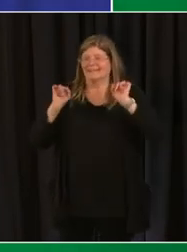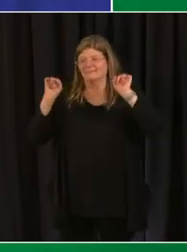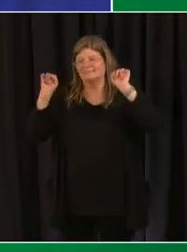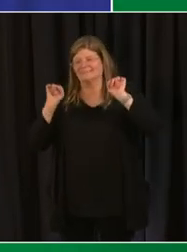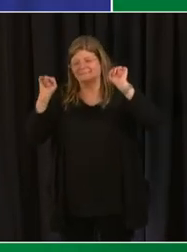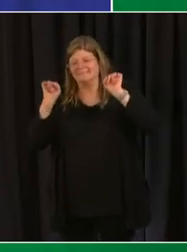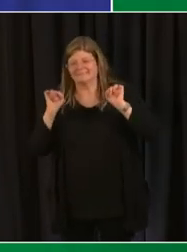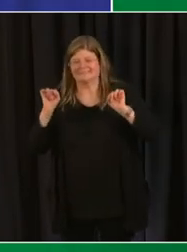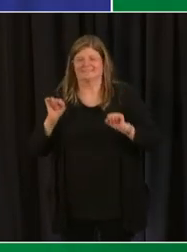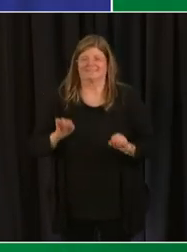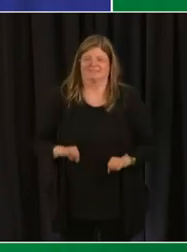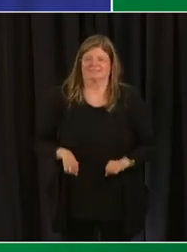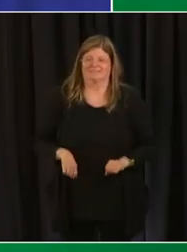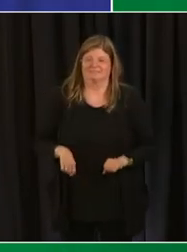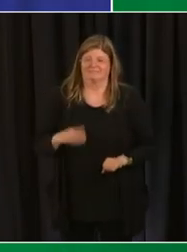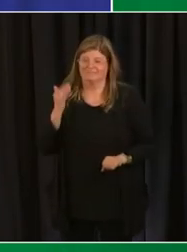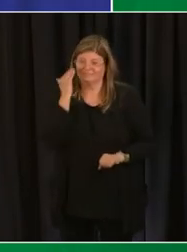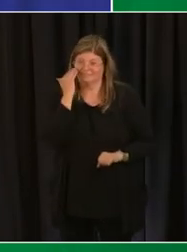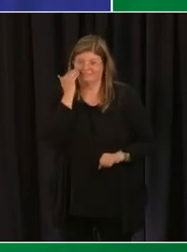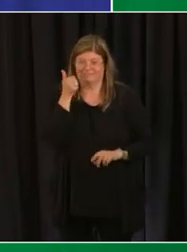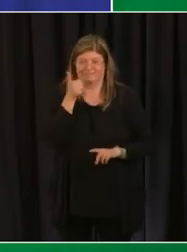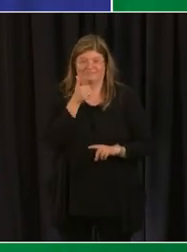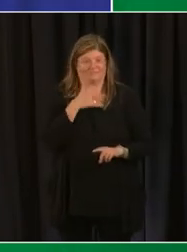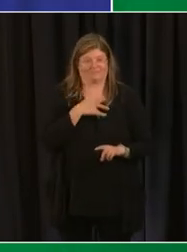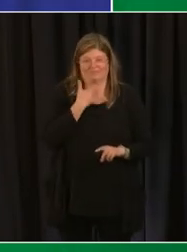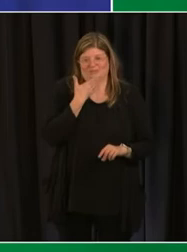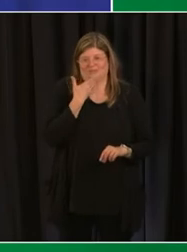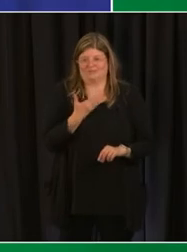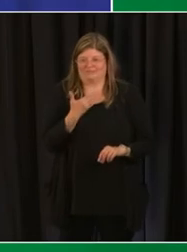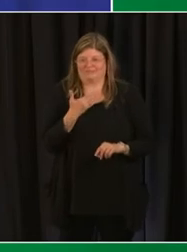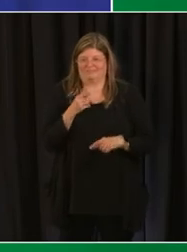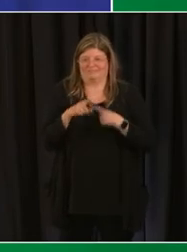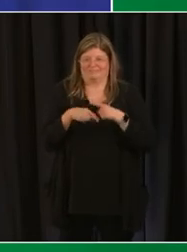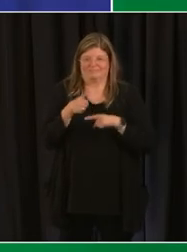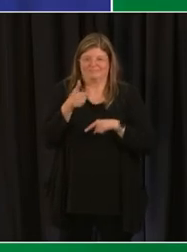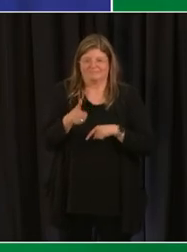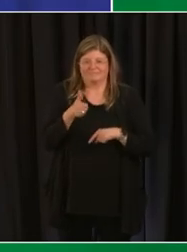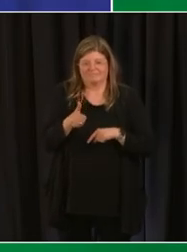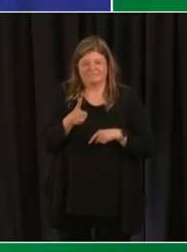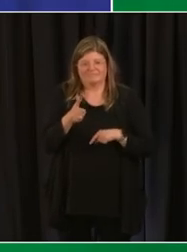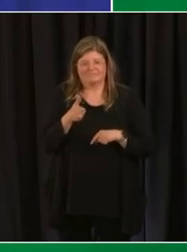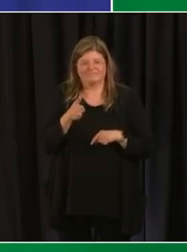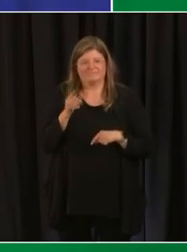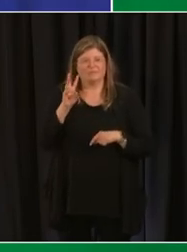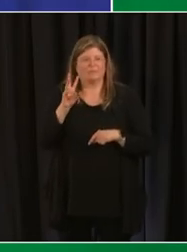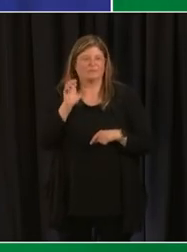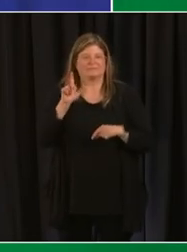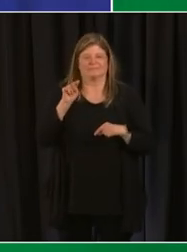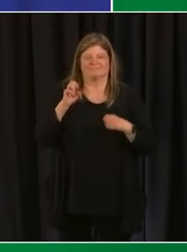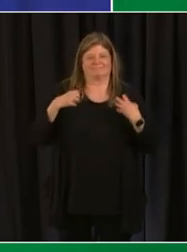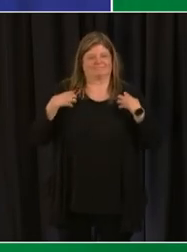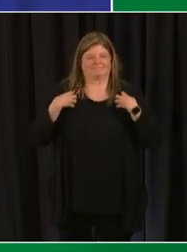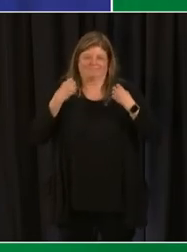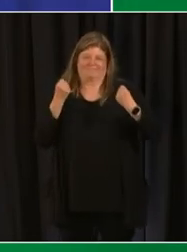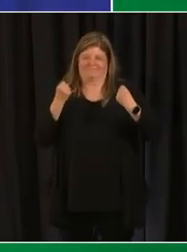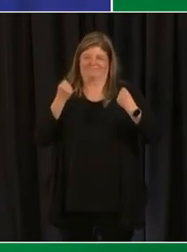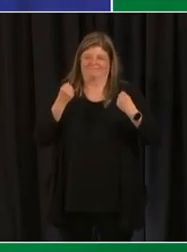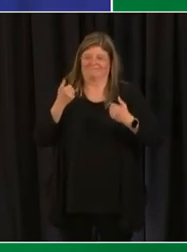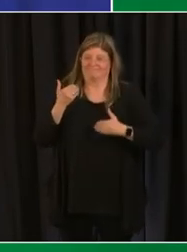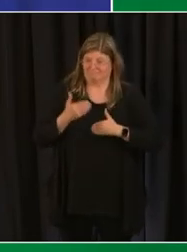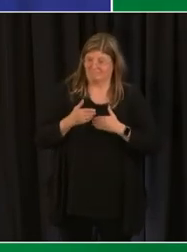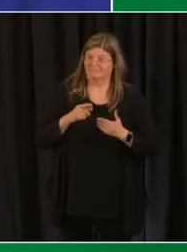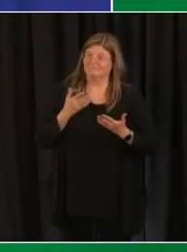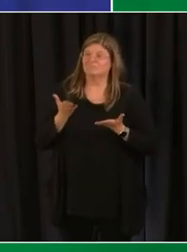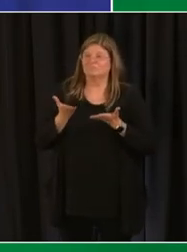and getting to know yourself and feel good about yourself in terms of wellness and movement so it was a great event and i